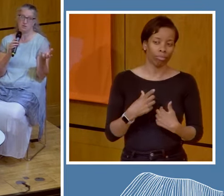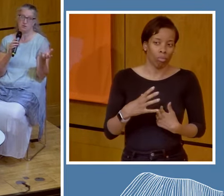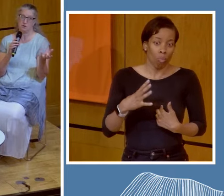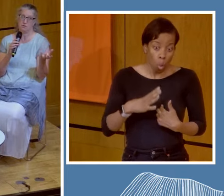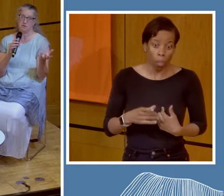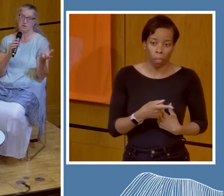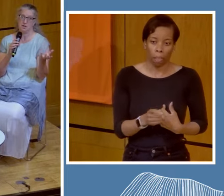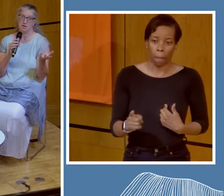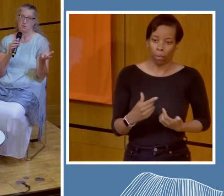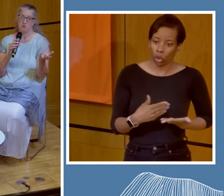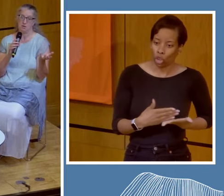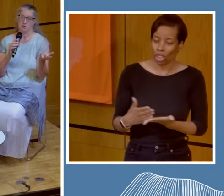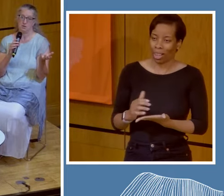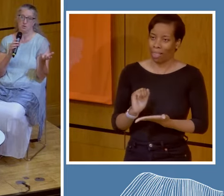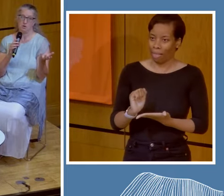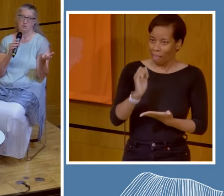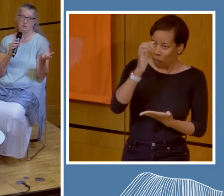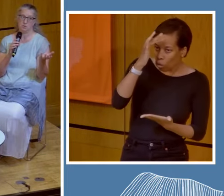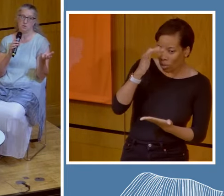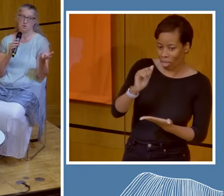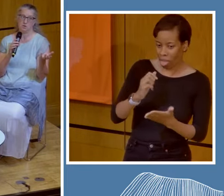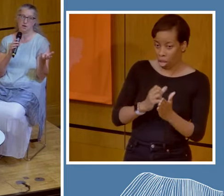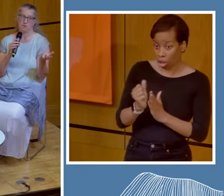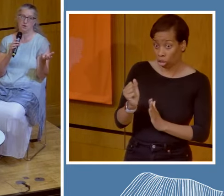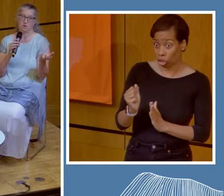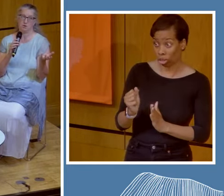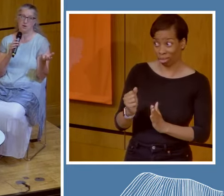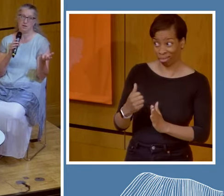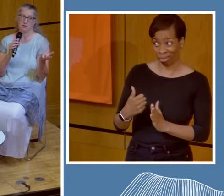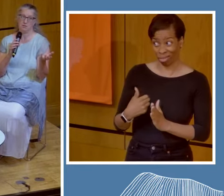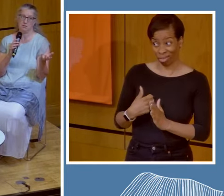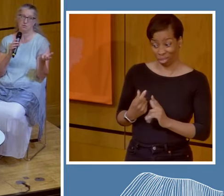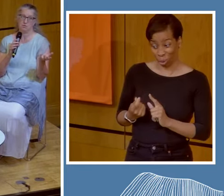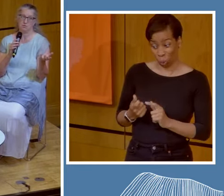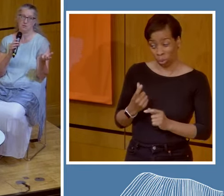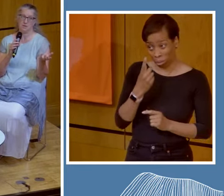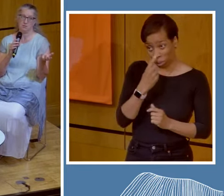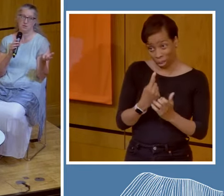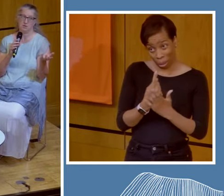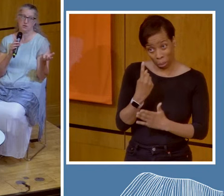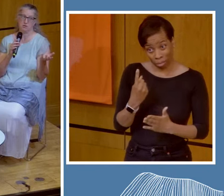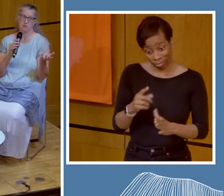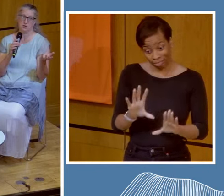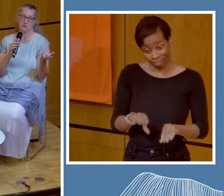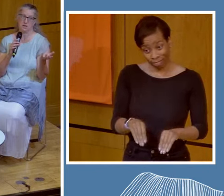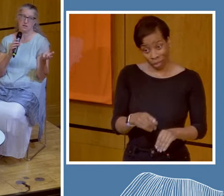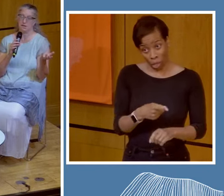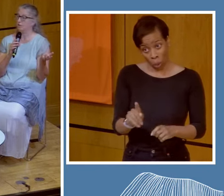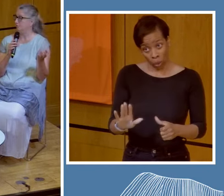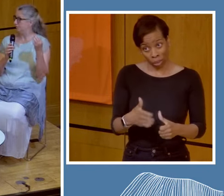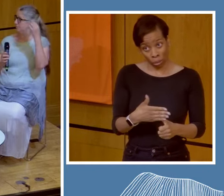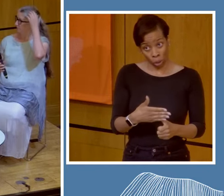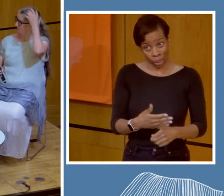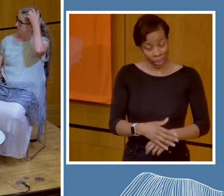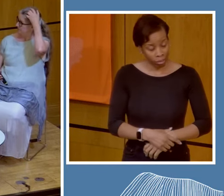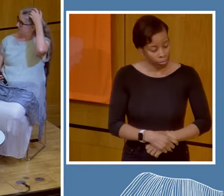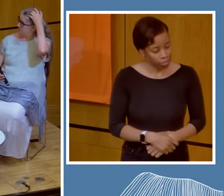to share those philosophies with the rest of the world, which we're not that far away from being in the position of, sadly.